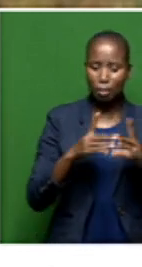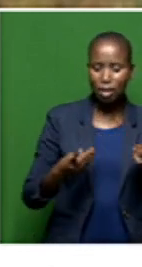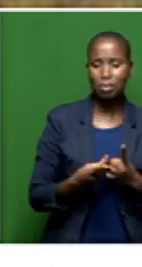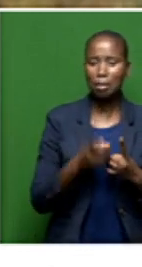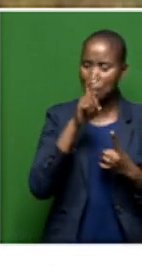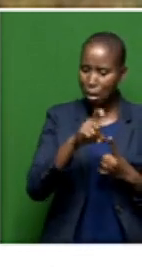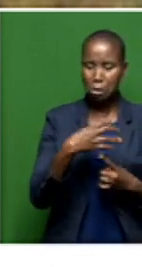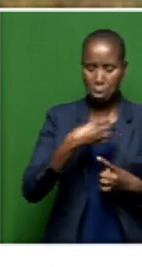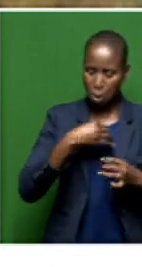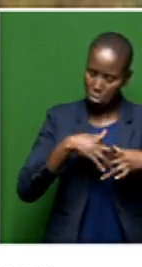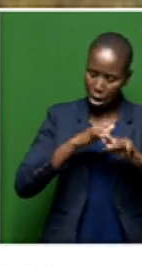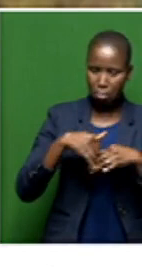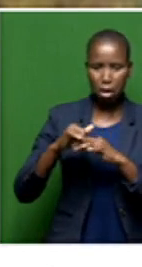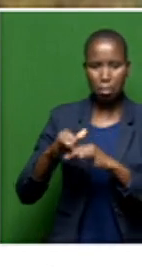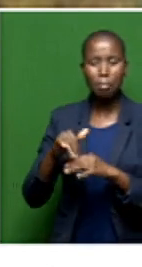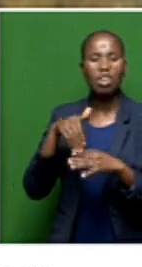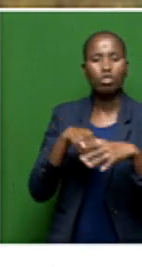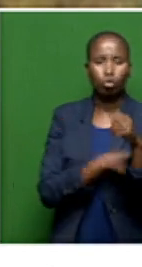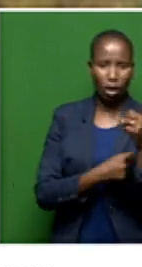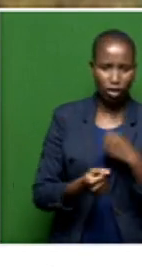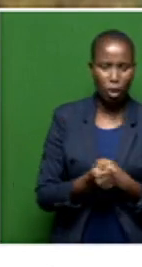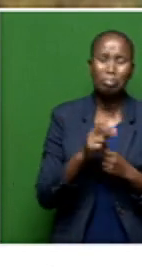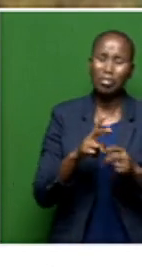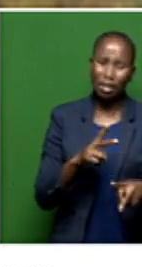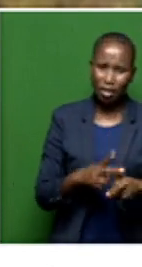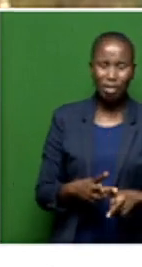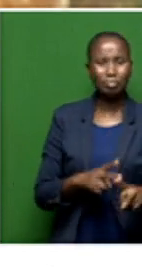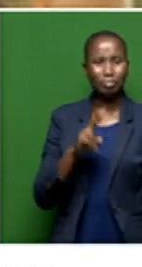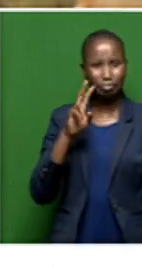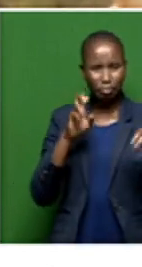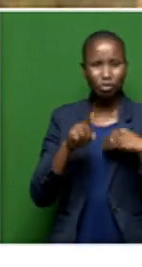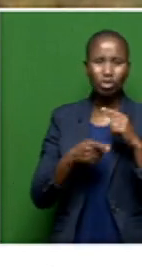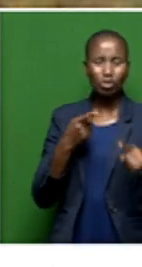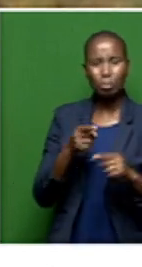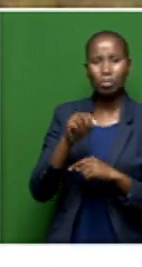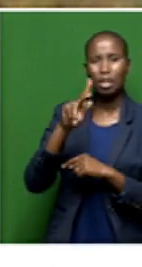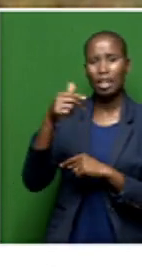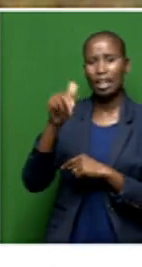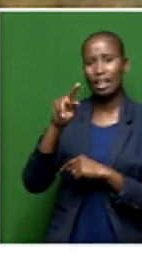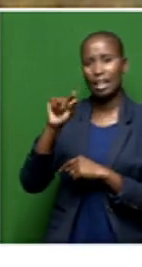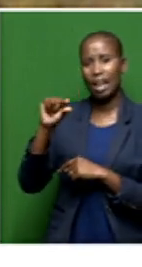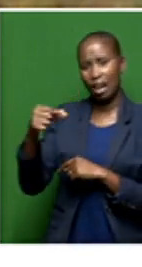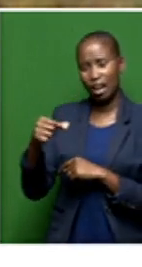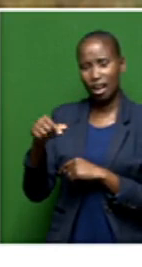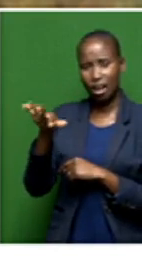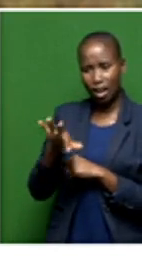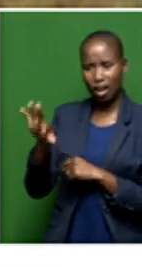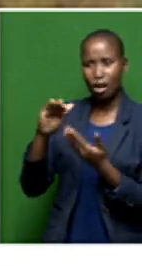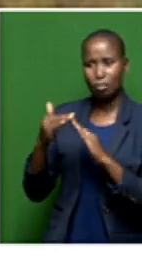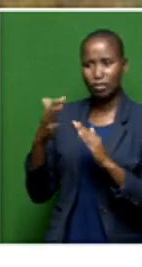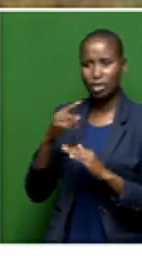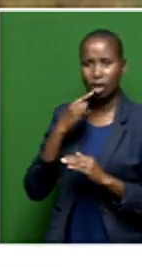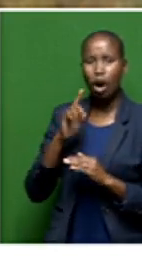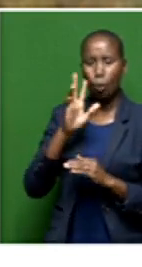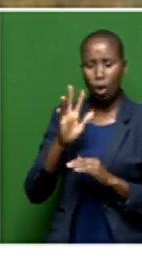man their own infrastructure. Again, one should caution what the experience in Ketleng Rifir, where we said a community even saying they will take over